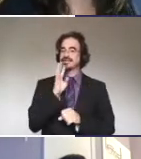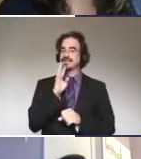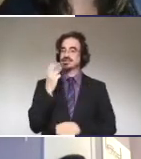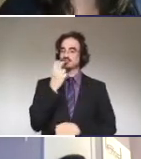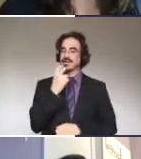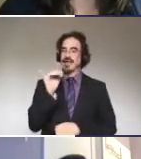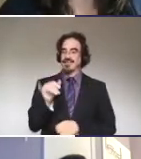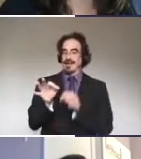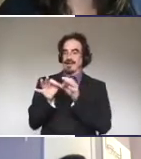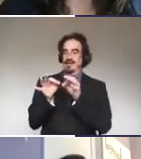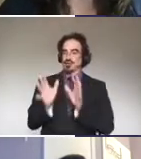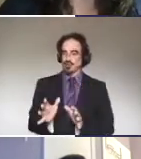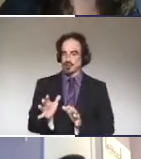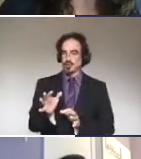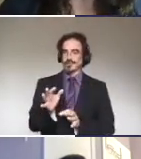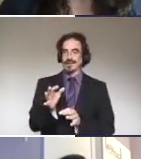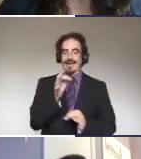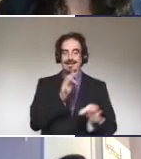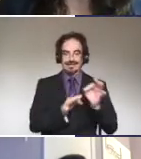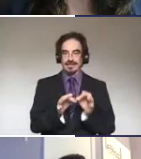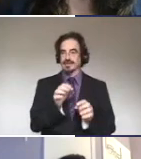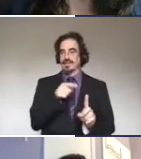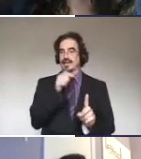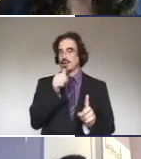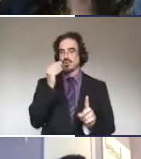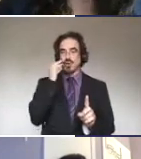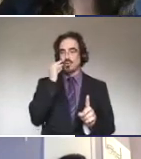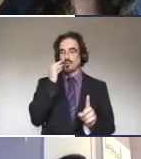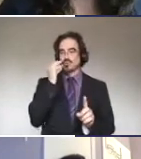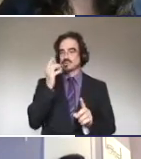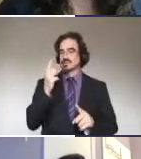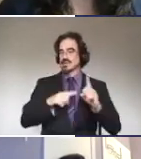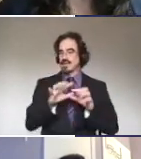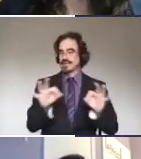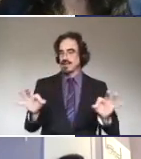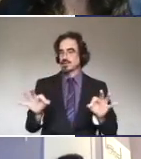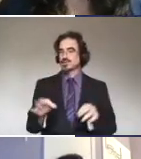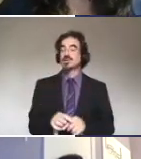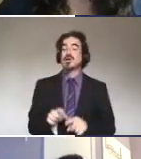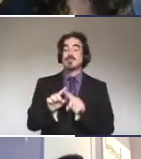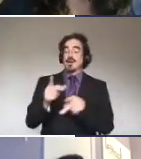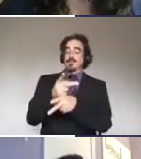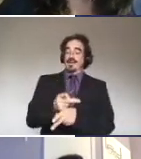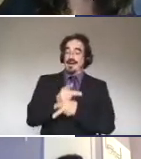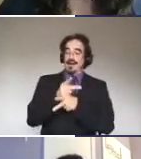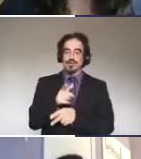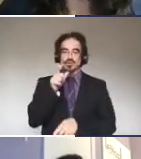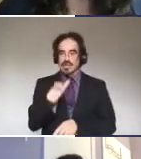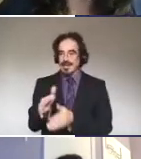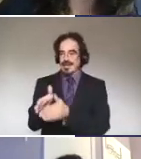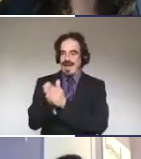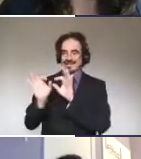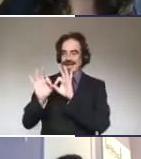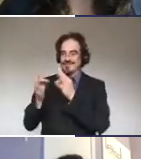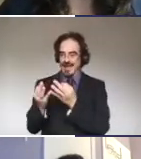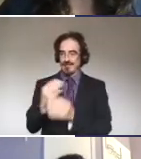interpreter instead, since they don't know sign language. Be careful. Legally, you should not ask a family member or a friend that,